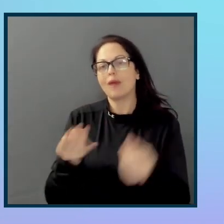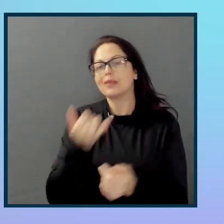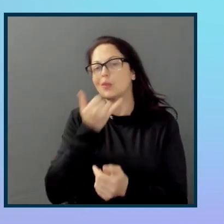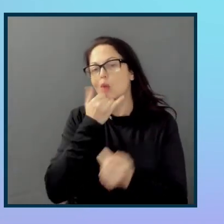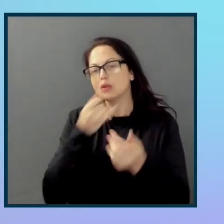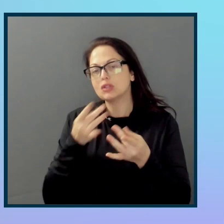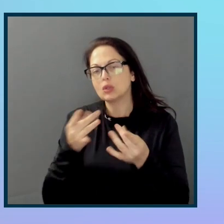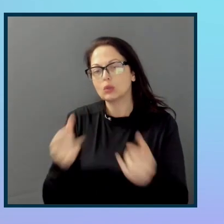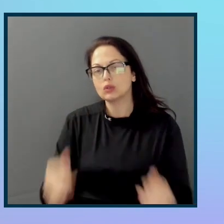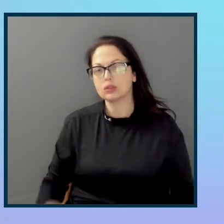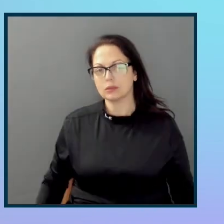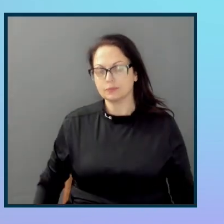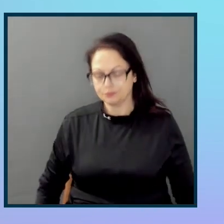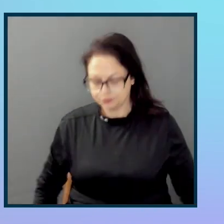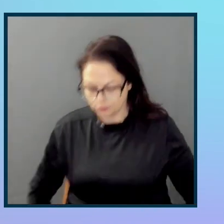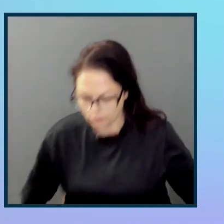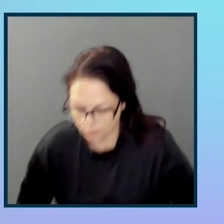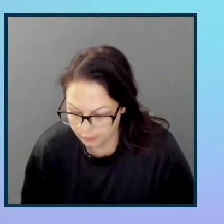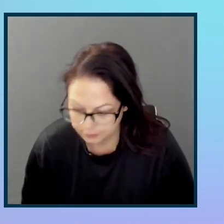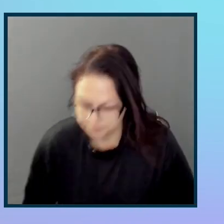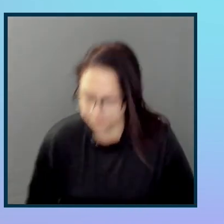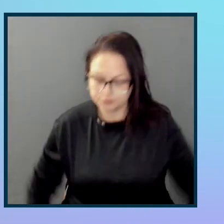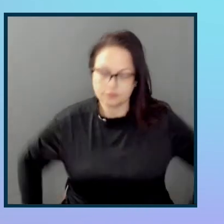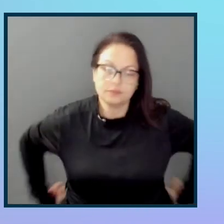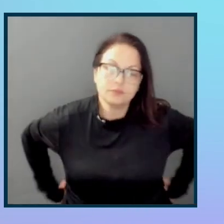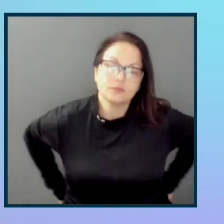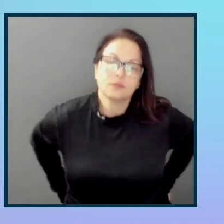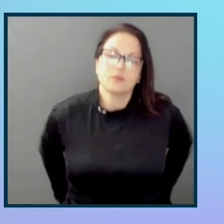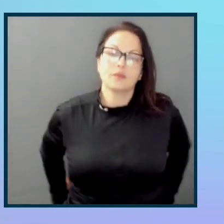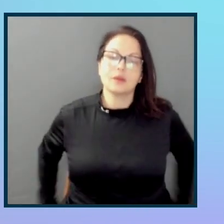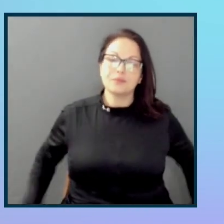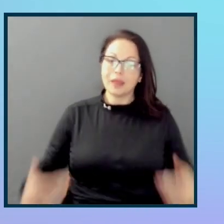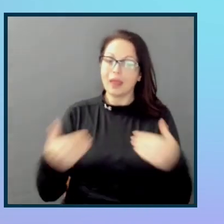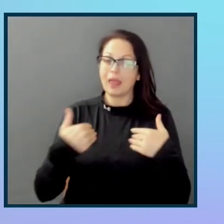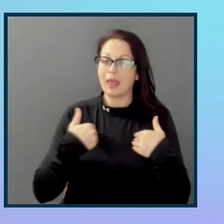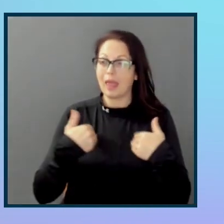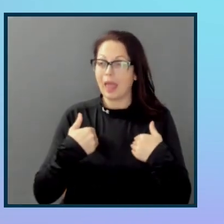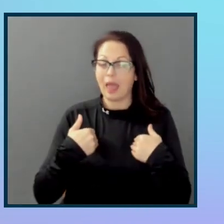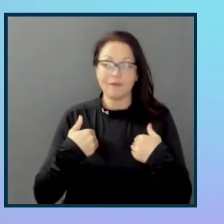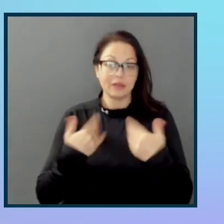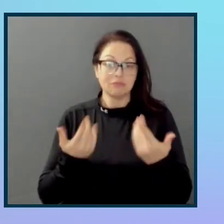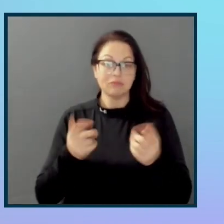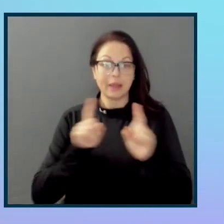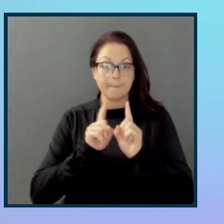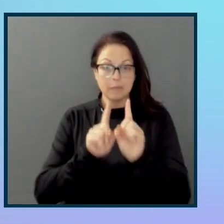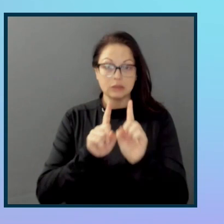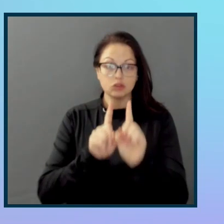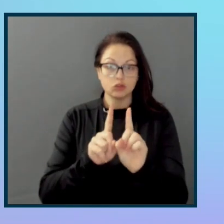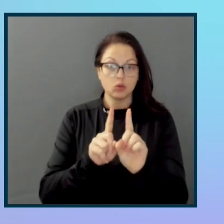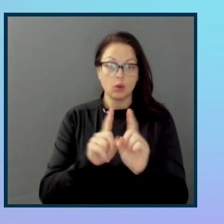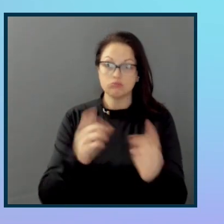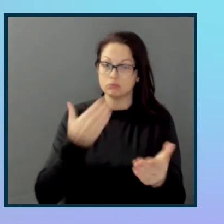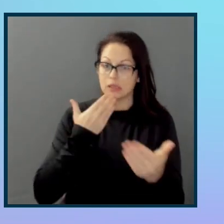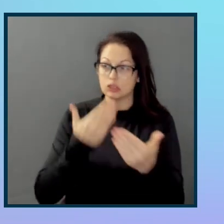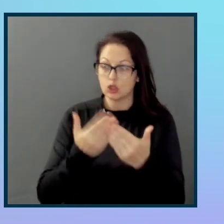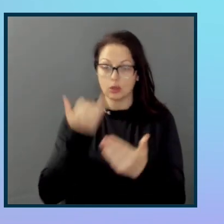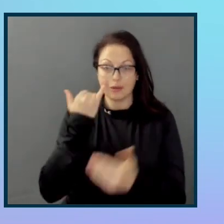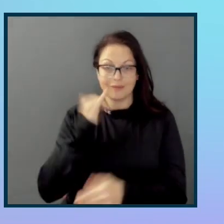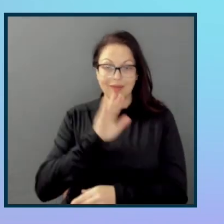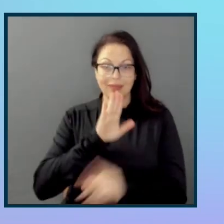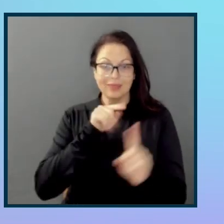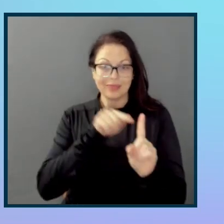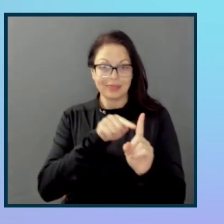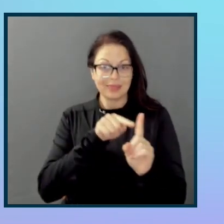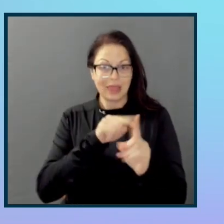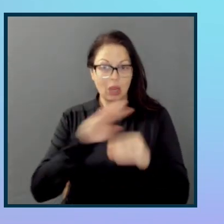I'm having buddy systems for things like this can be really helpful if you have somebody who's a bit more experienced in the network. You know, they can work